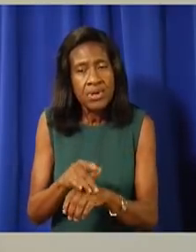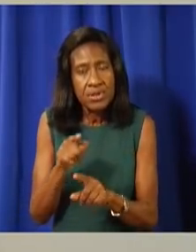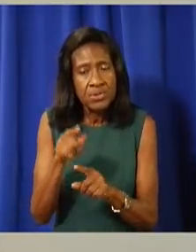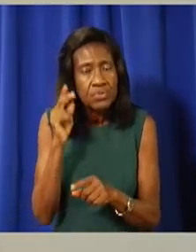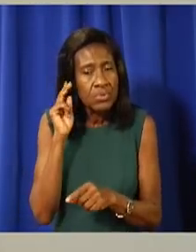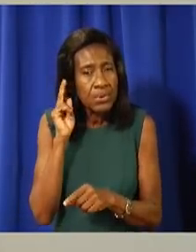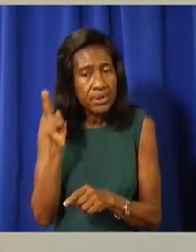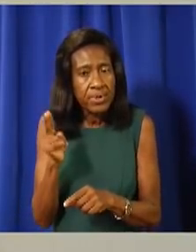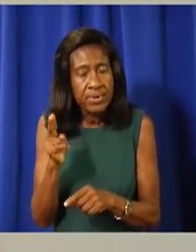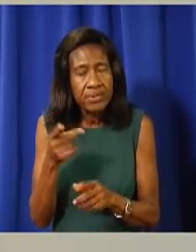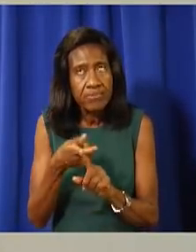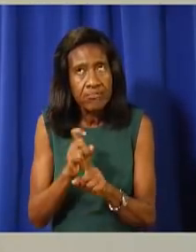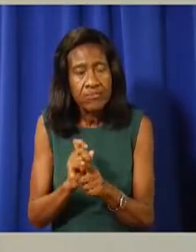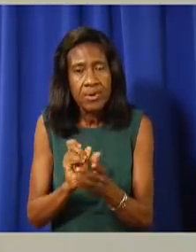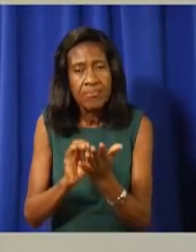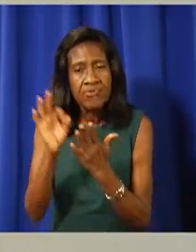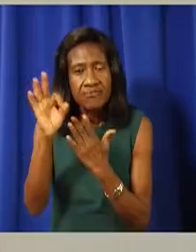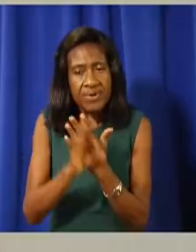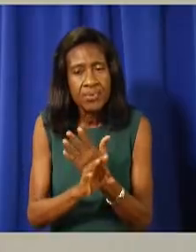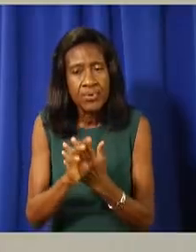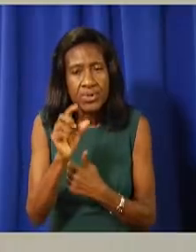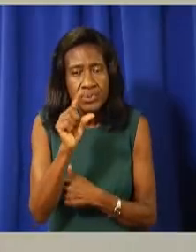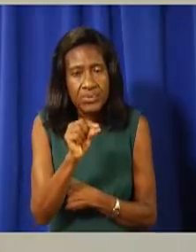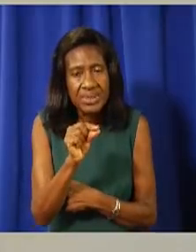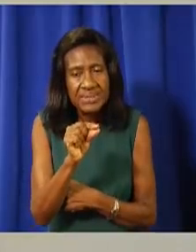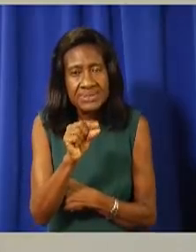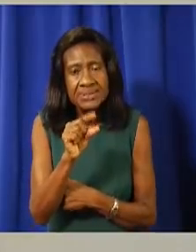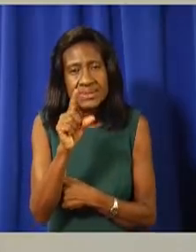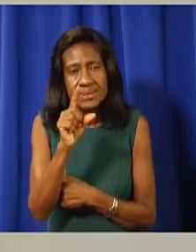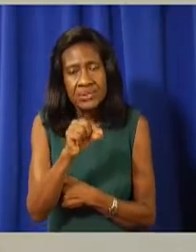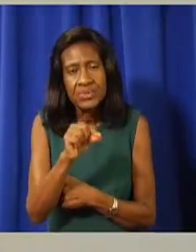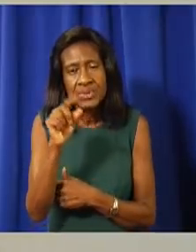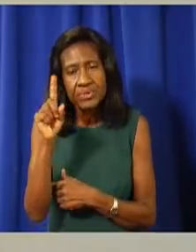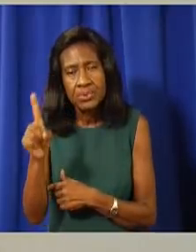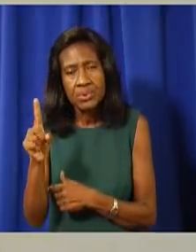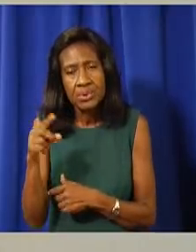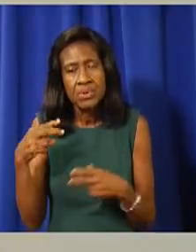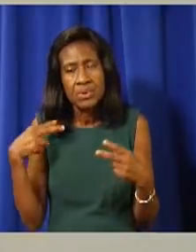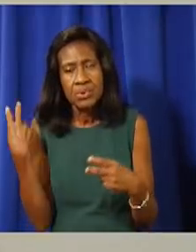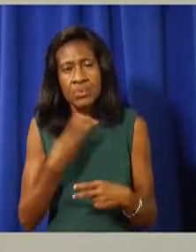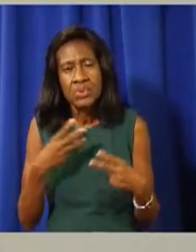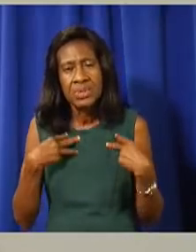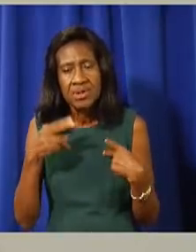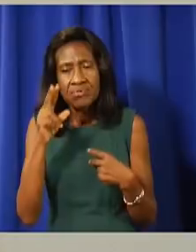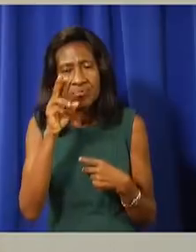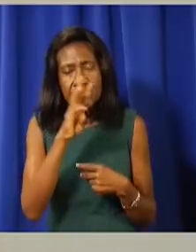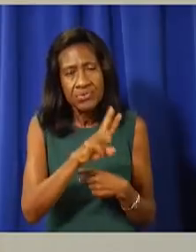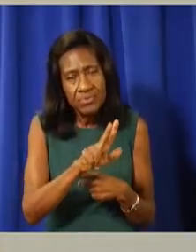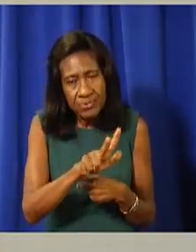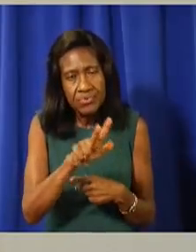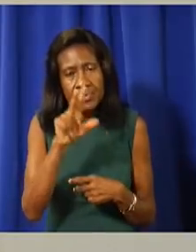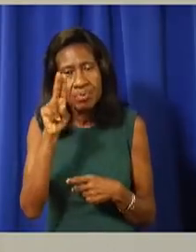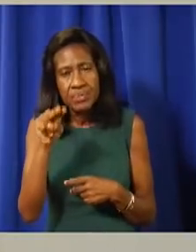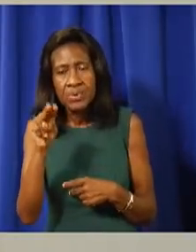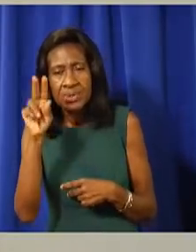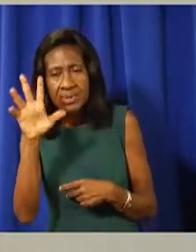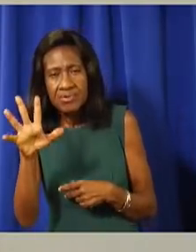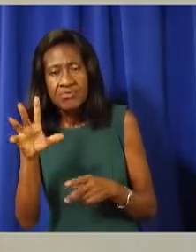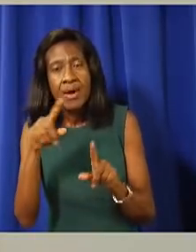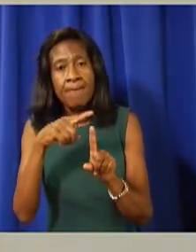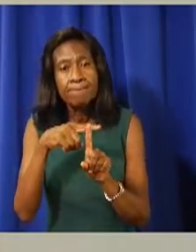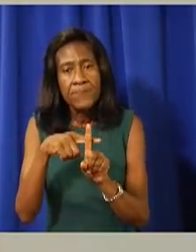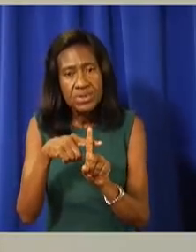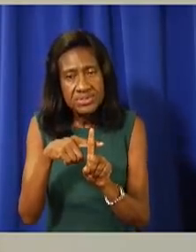2021, we have recorded 325 positive cases. And of those,